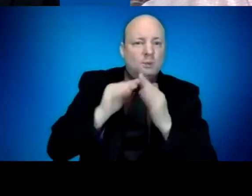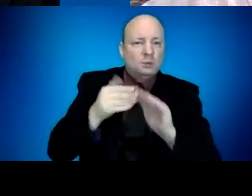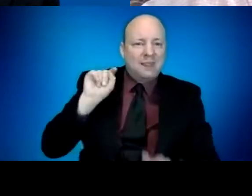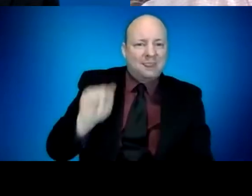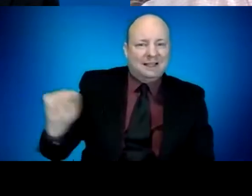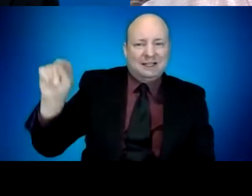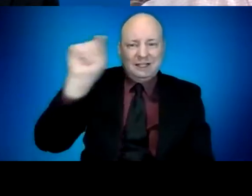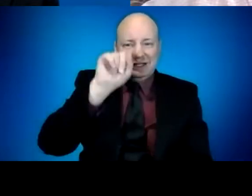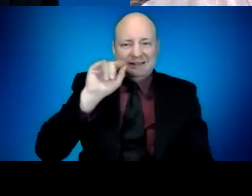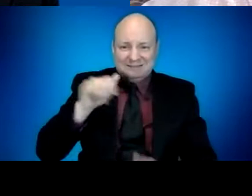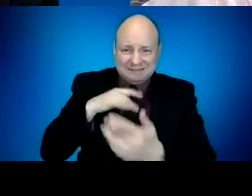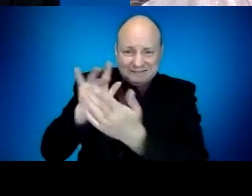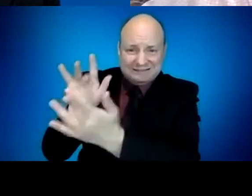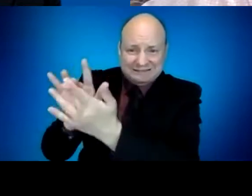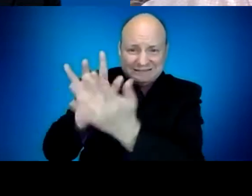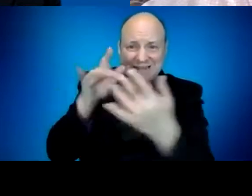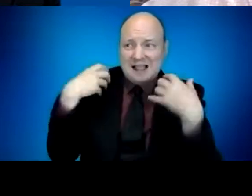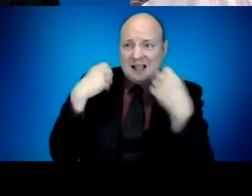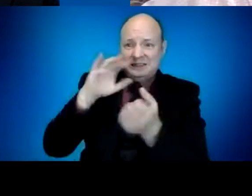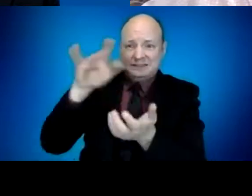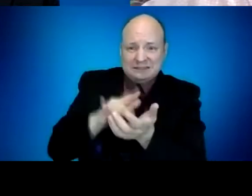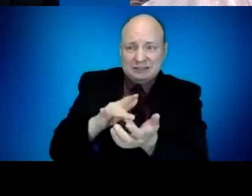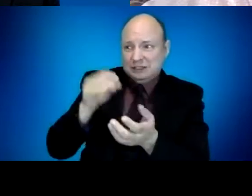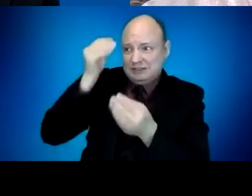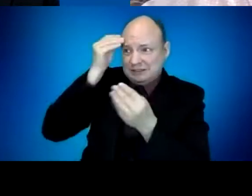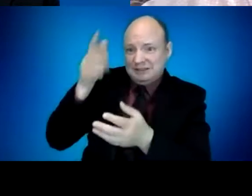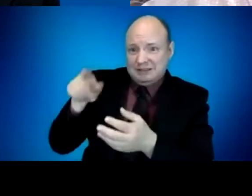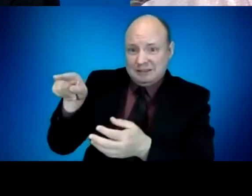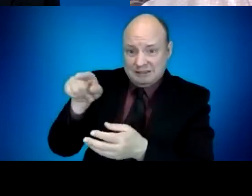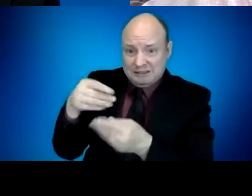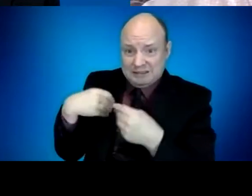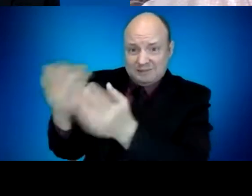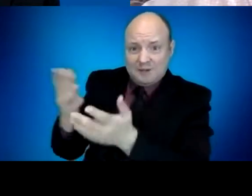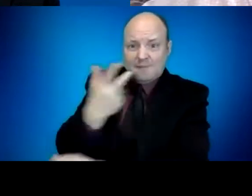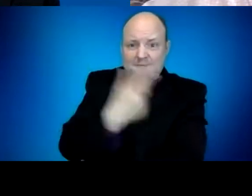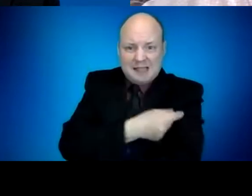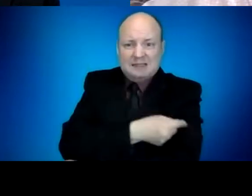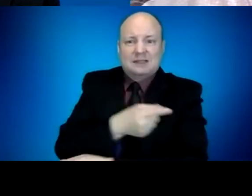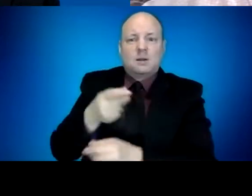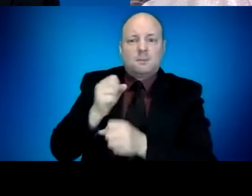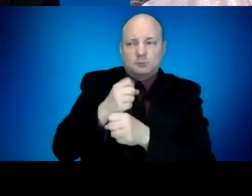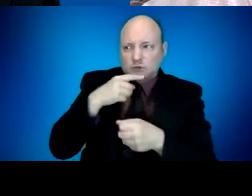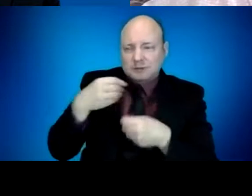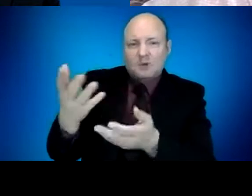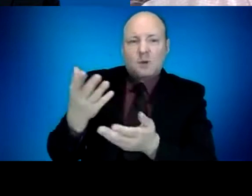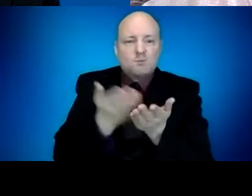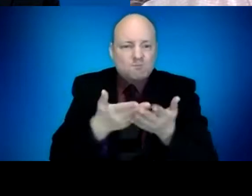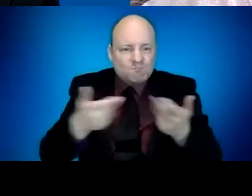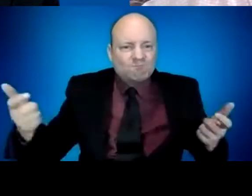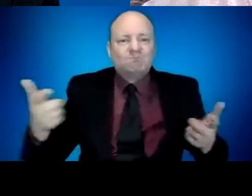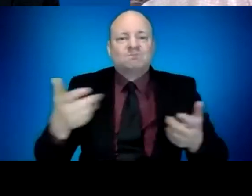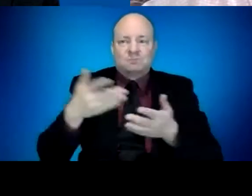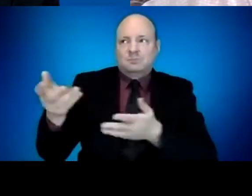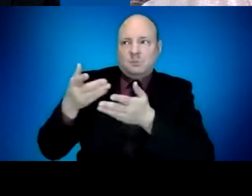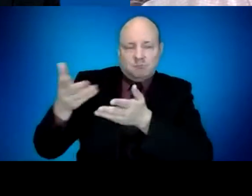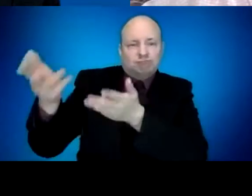more flexibility to vaccinate more of the populations they serve beyond the eligibility definitions that we